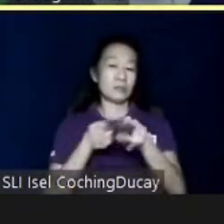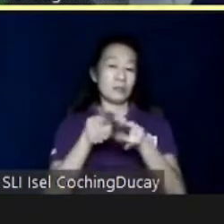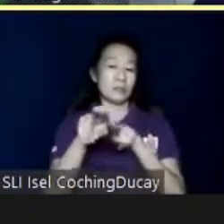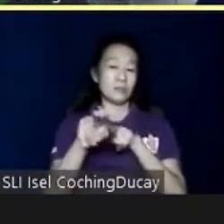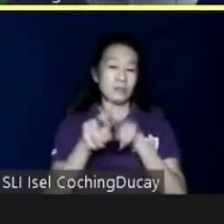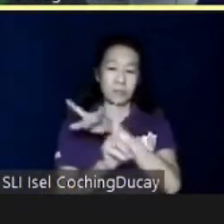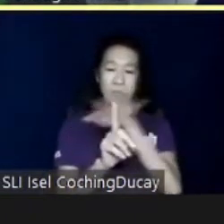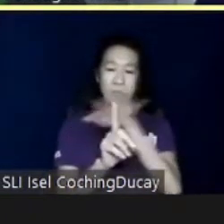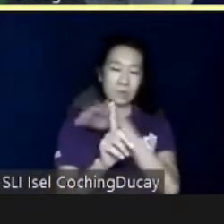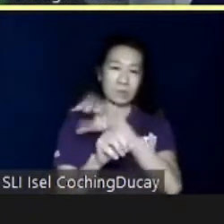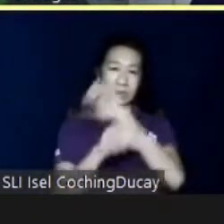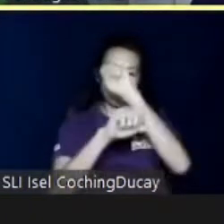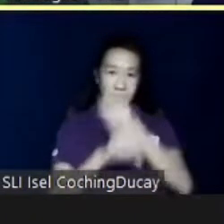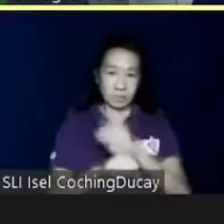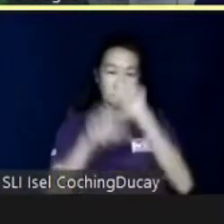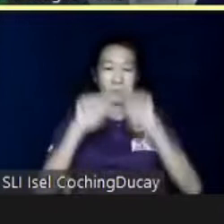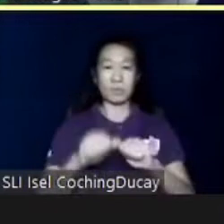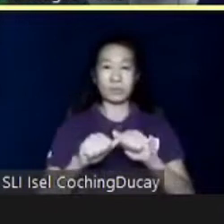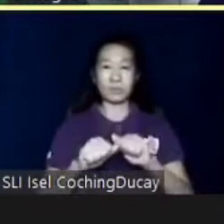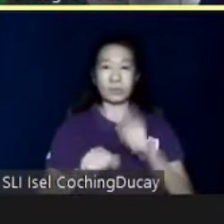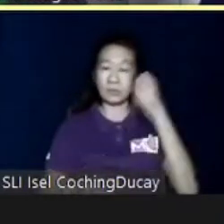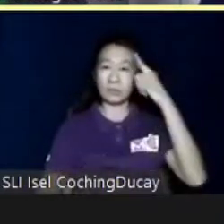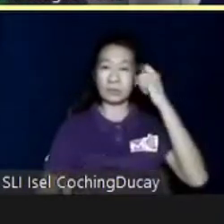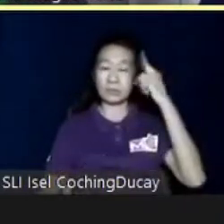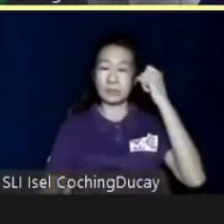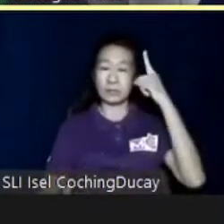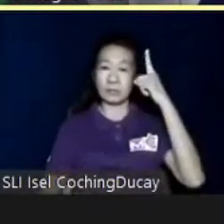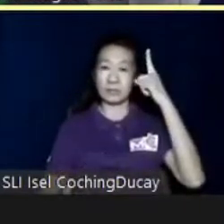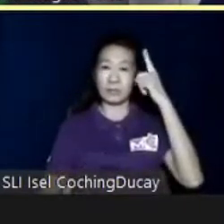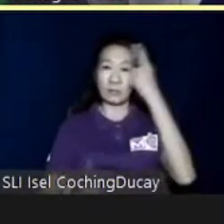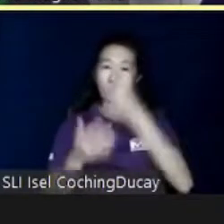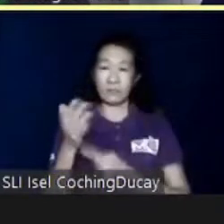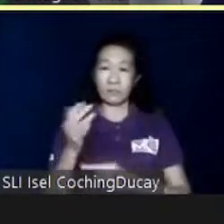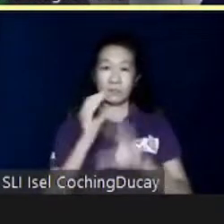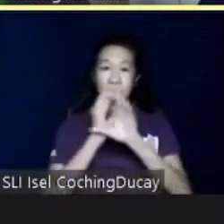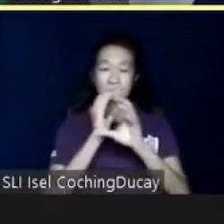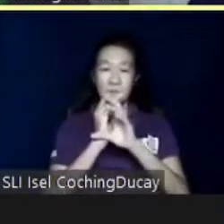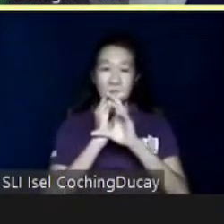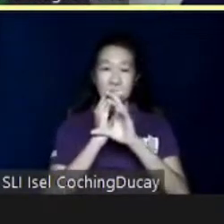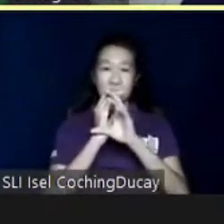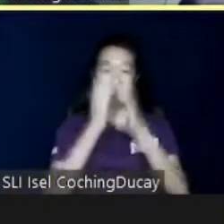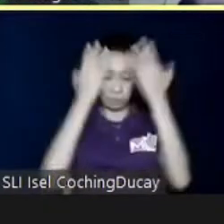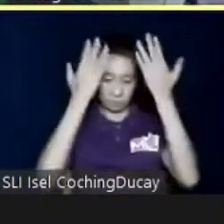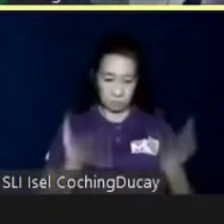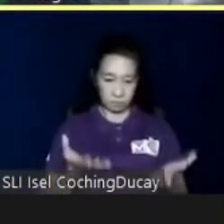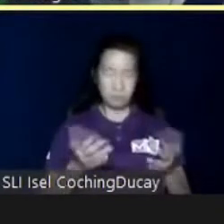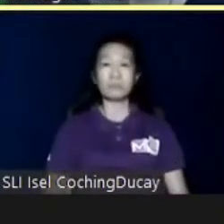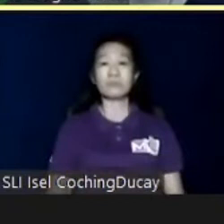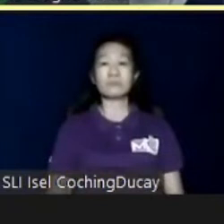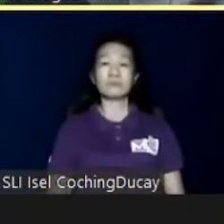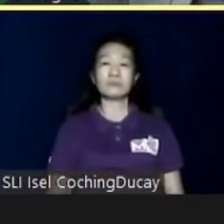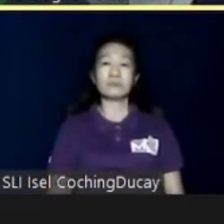their system should be able to understand what a car looks like. So, what